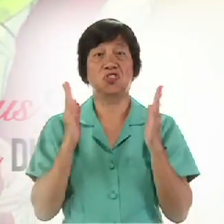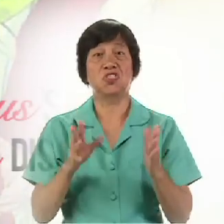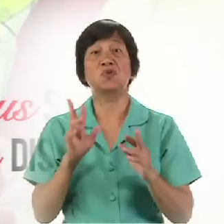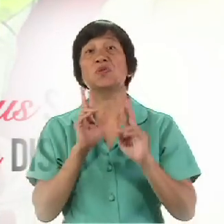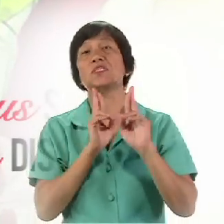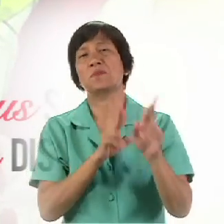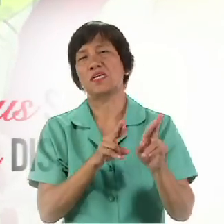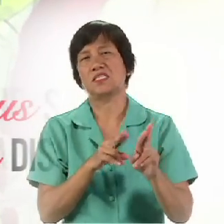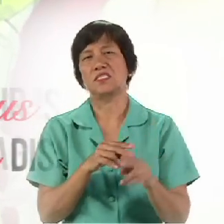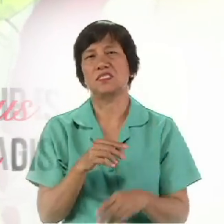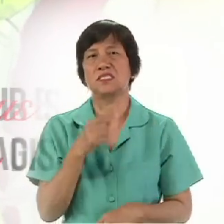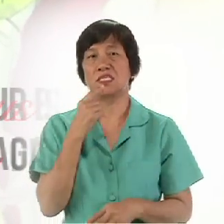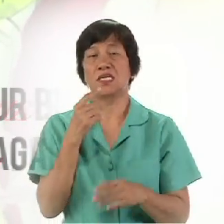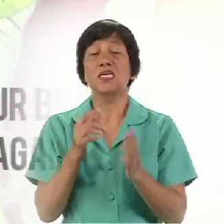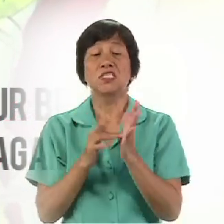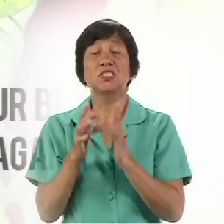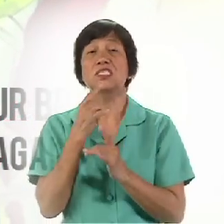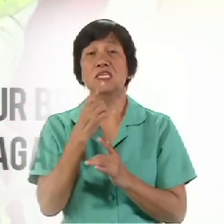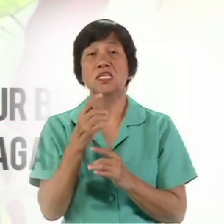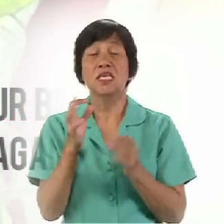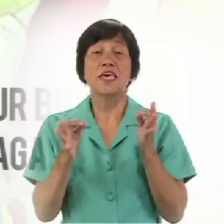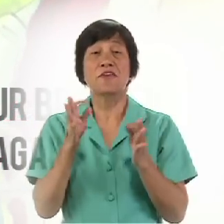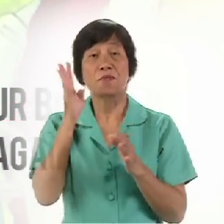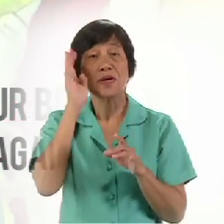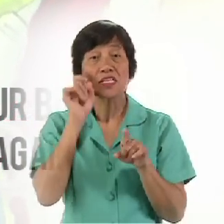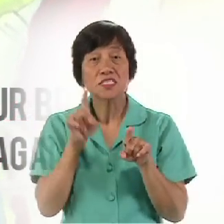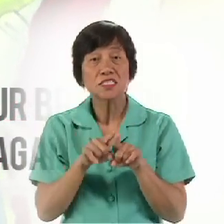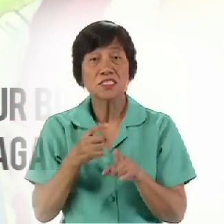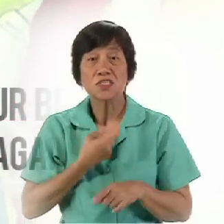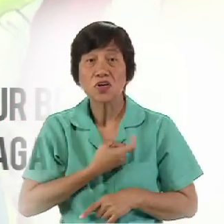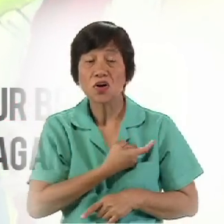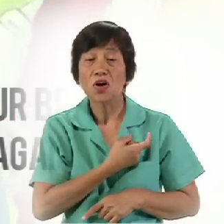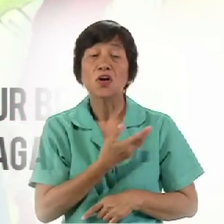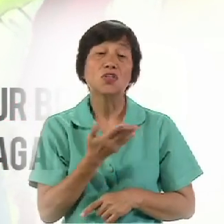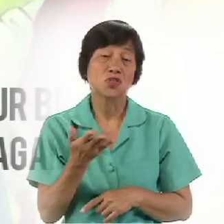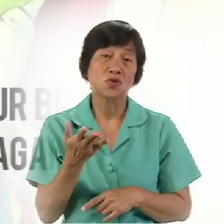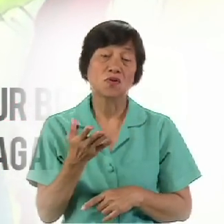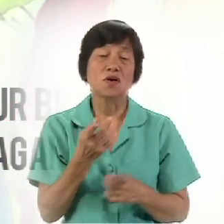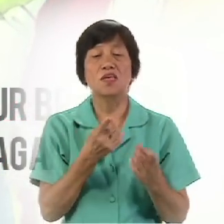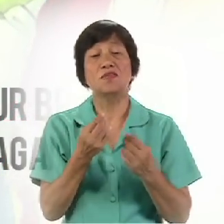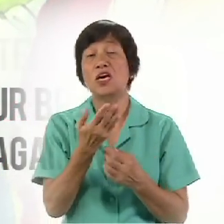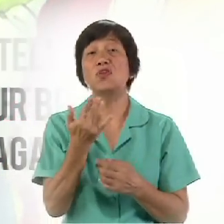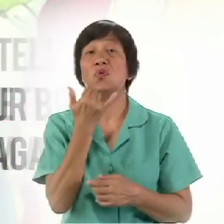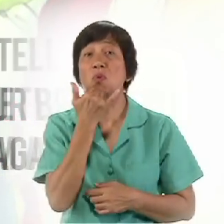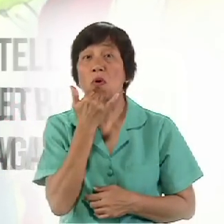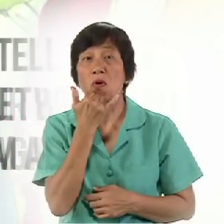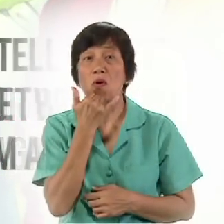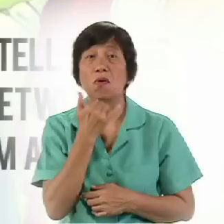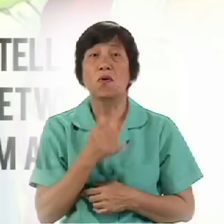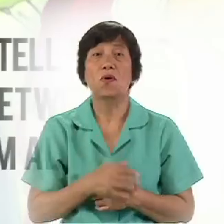Jesus says If a brother Or sister Hurts you Has done you Wrong